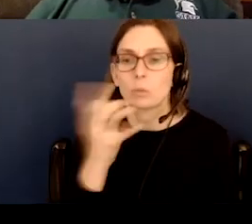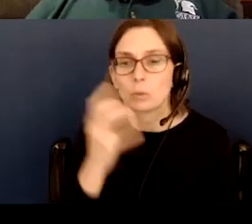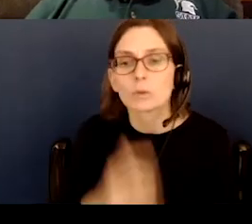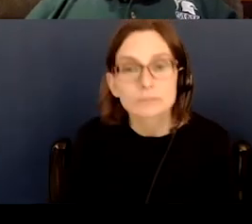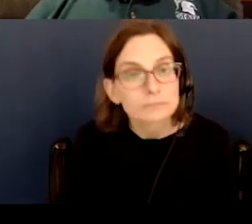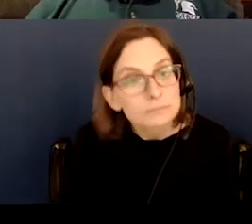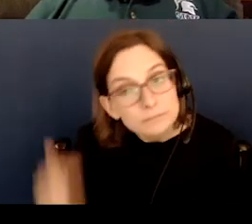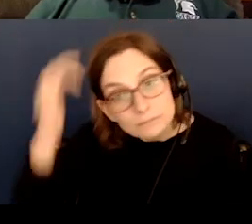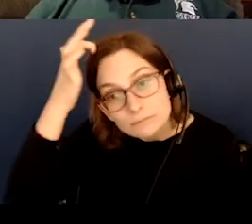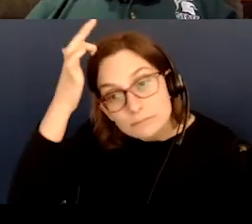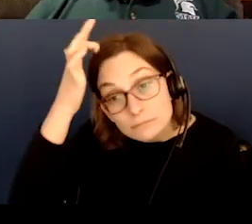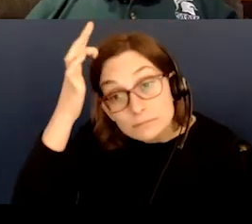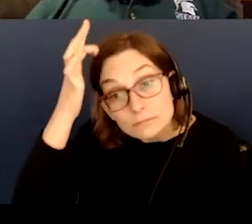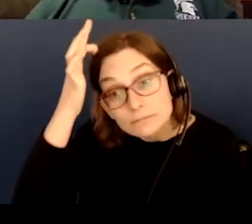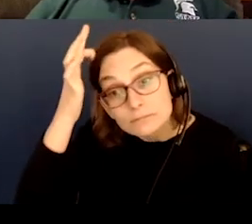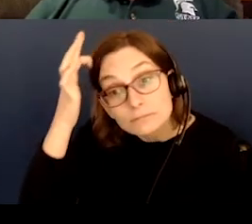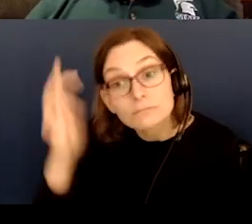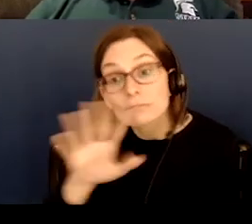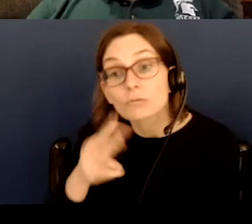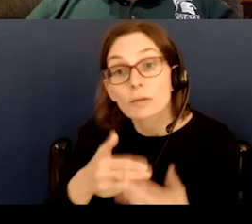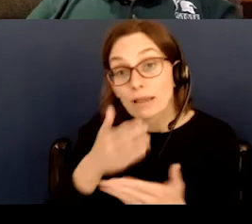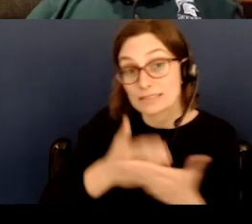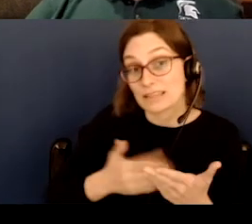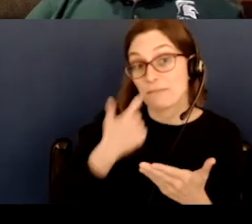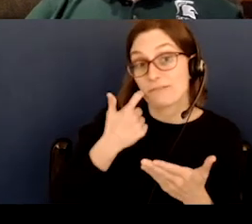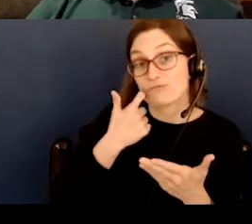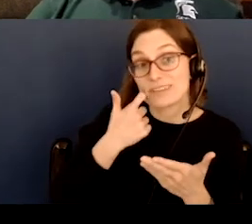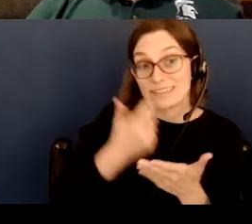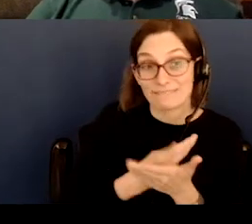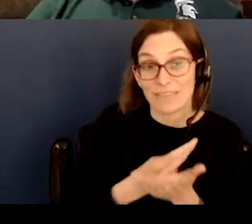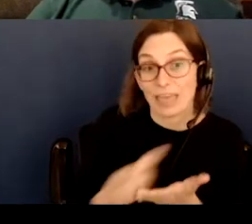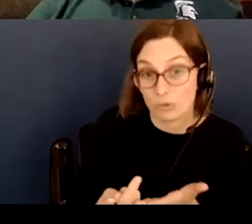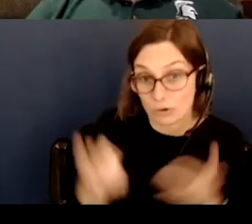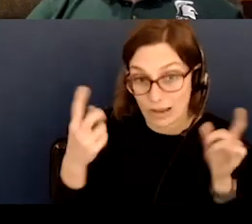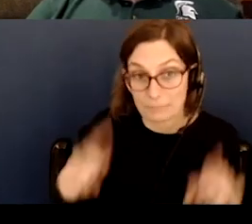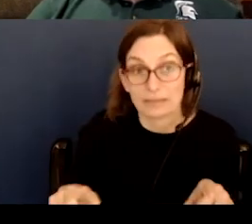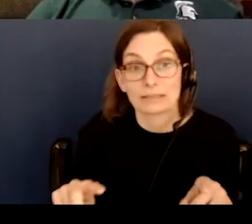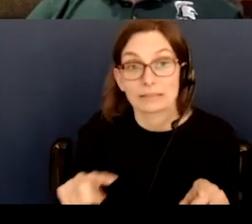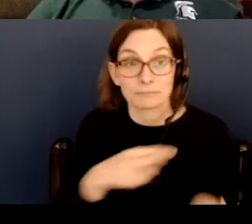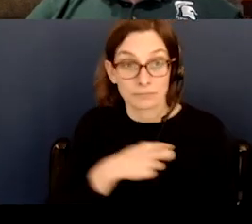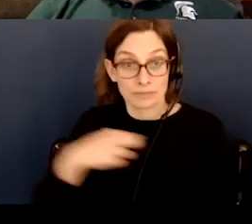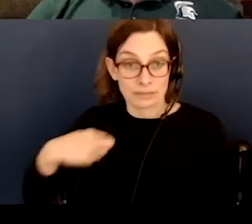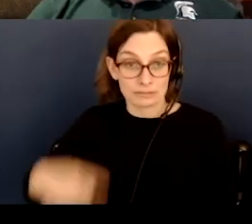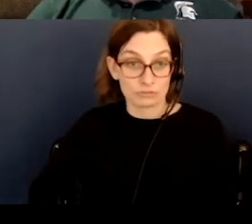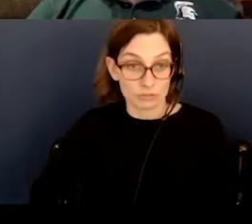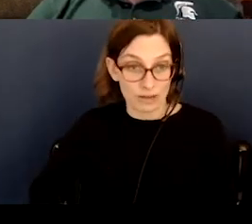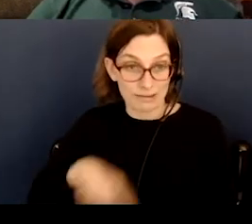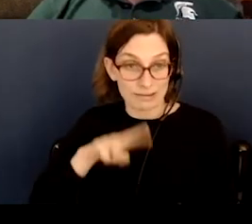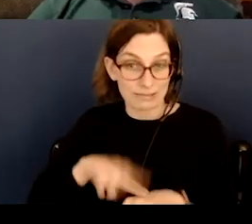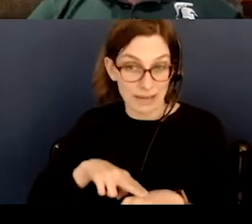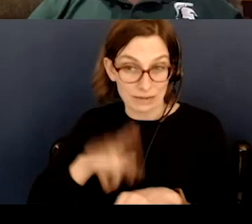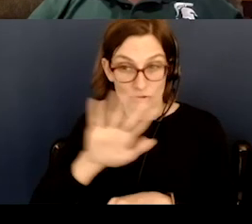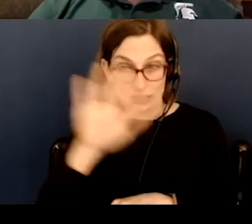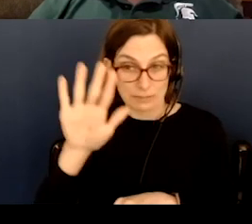I want to talk about some of the recent failures. Um, the Chinese national space administration